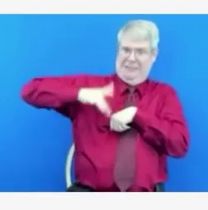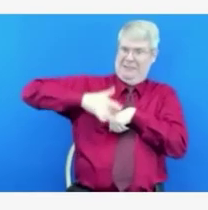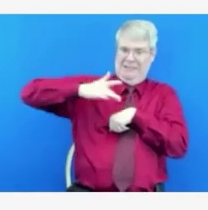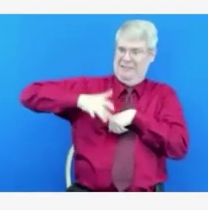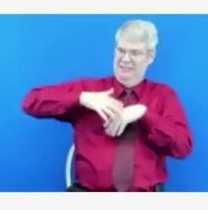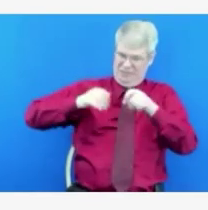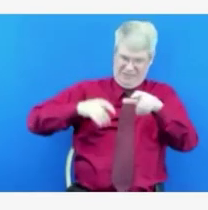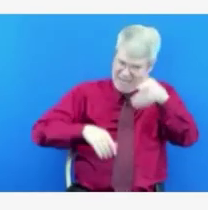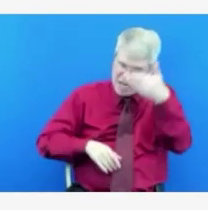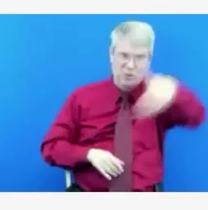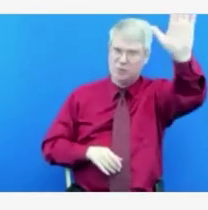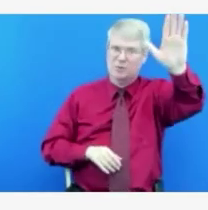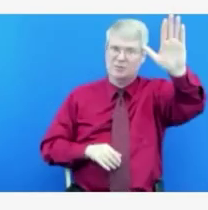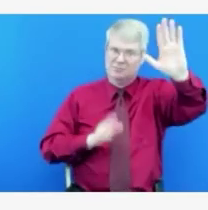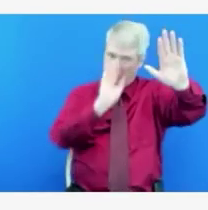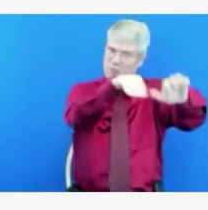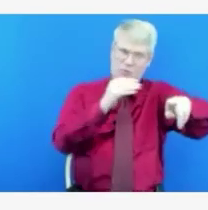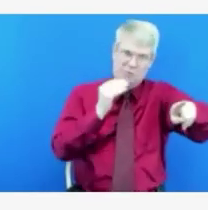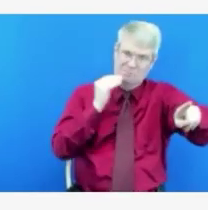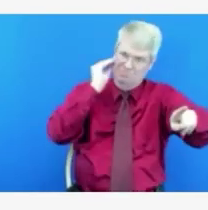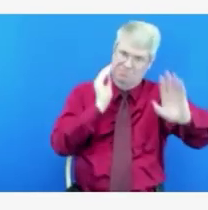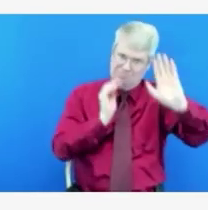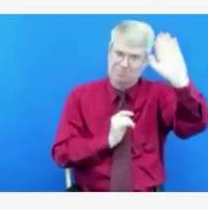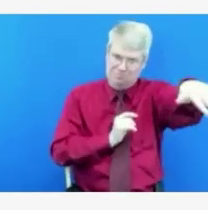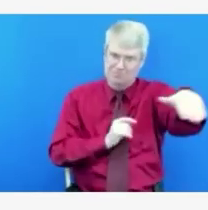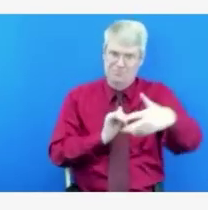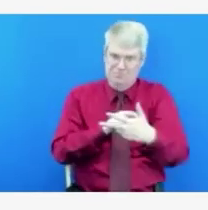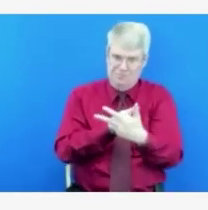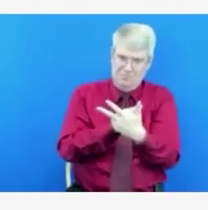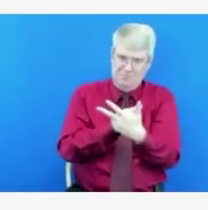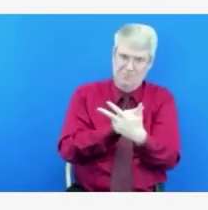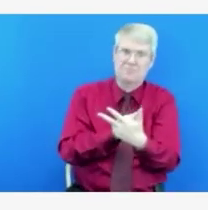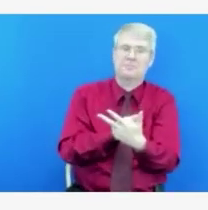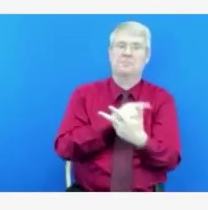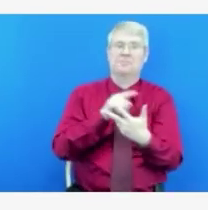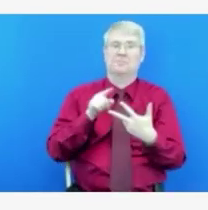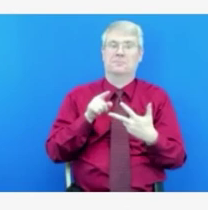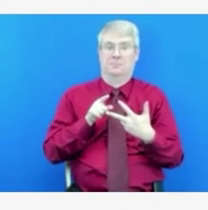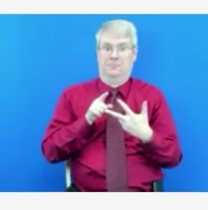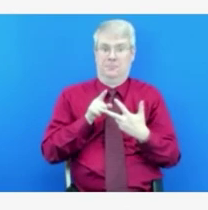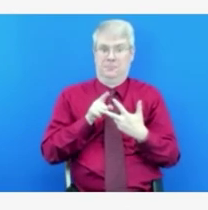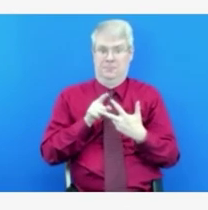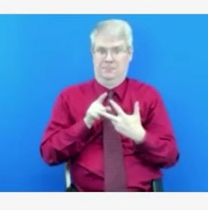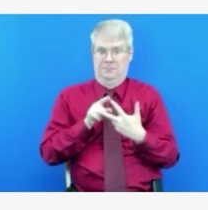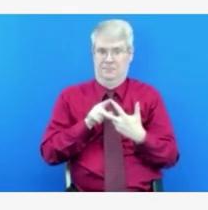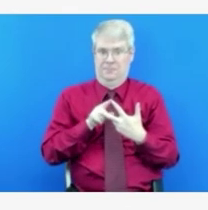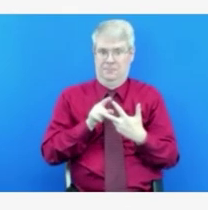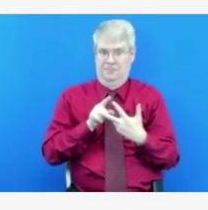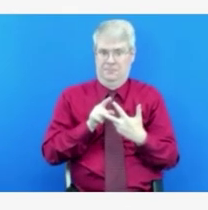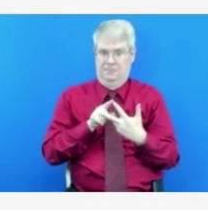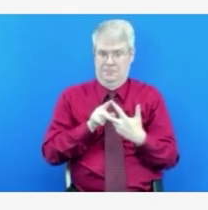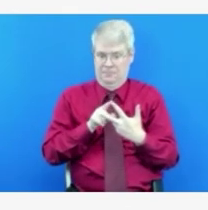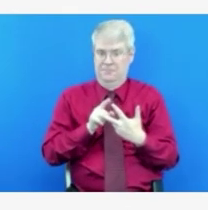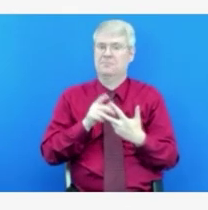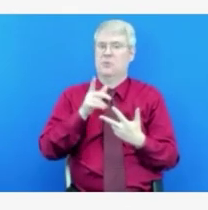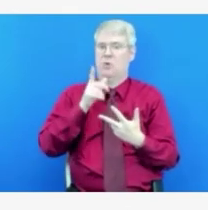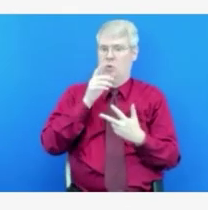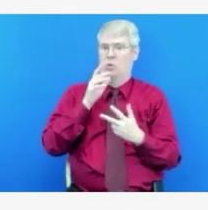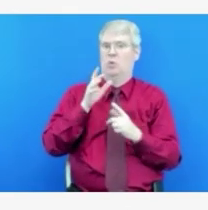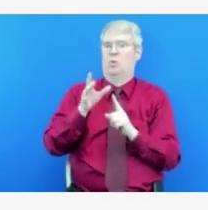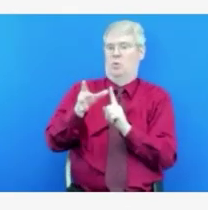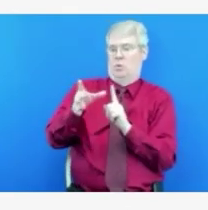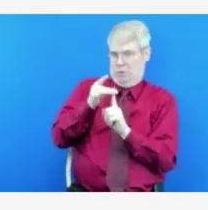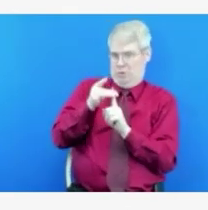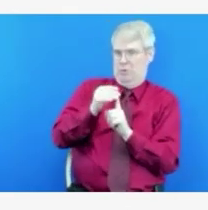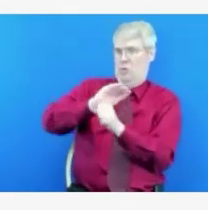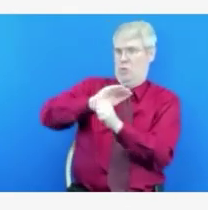predominant number. Then there's the patients that have COVID, and there's two groups of those. The first are the ones who are going to end up in our intensive